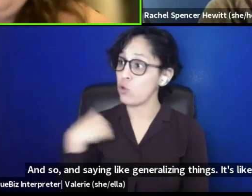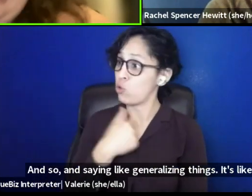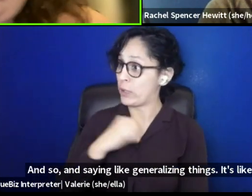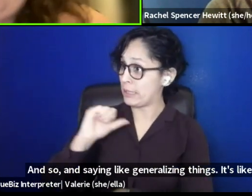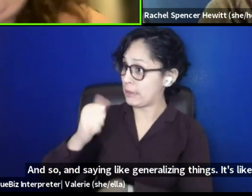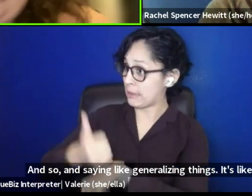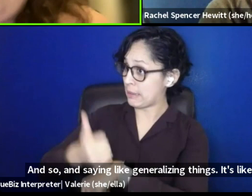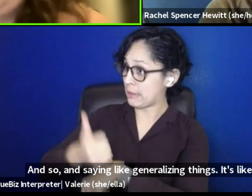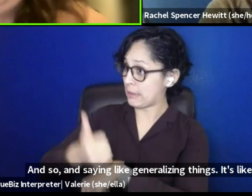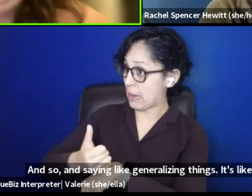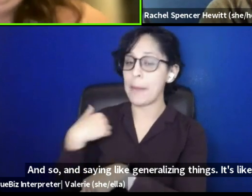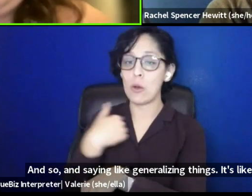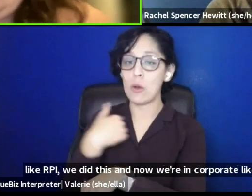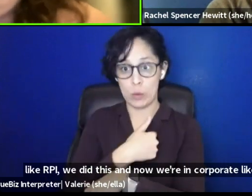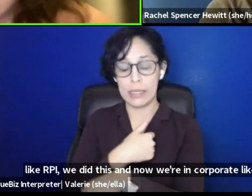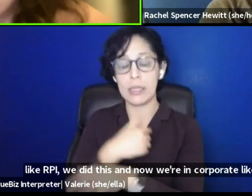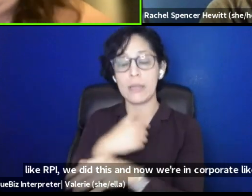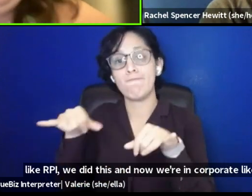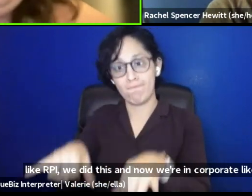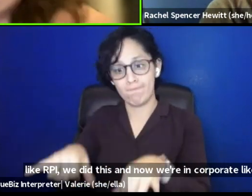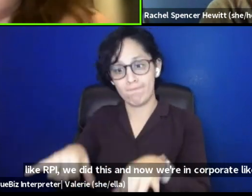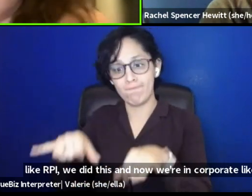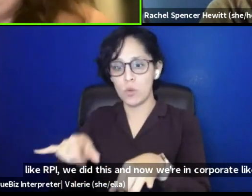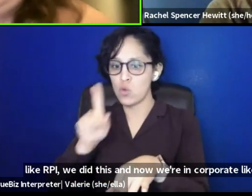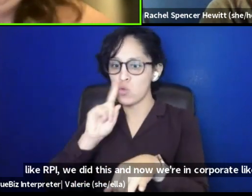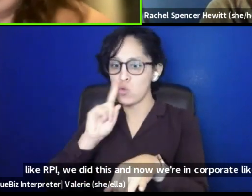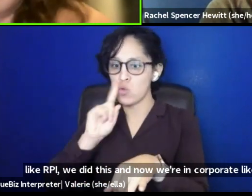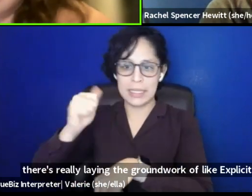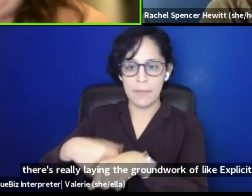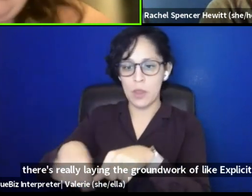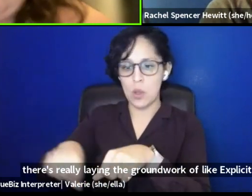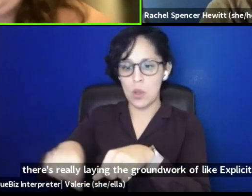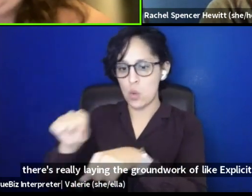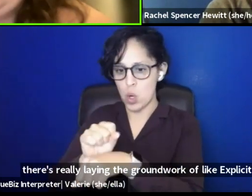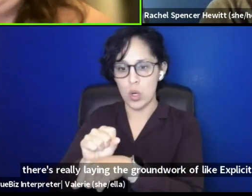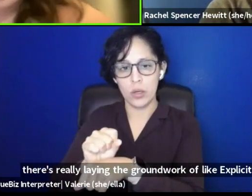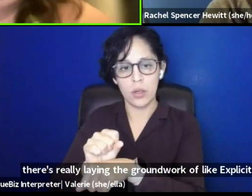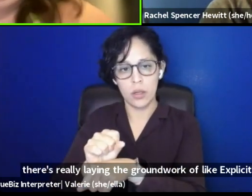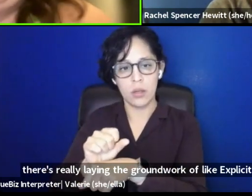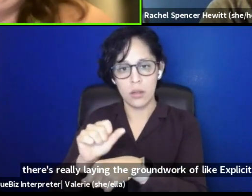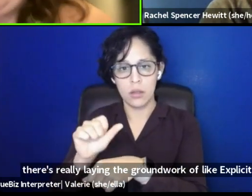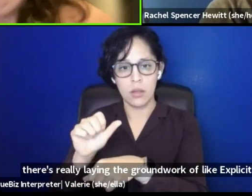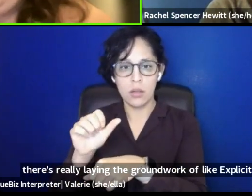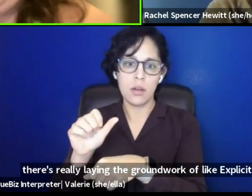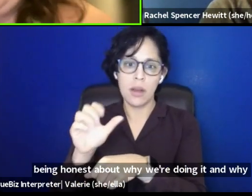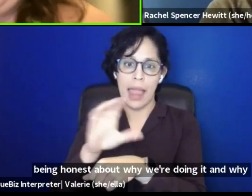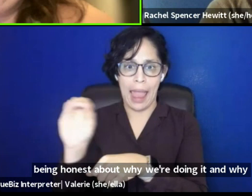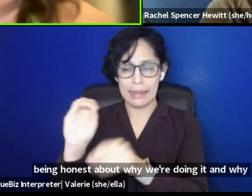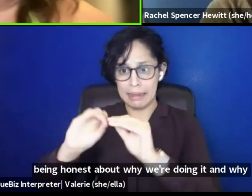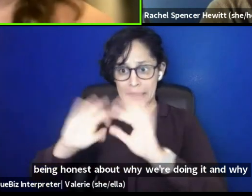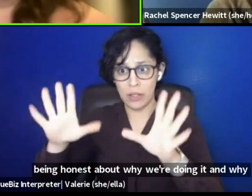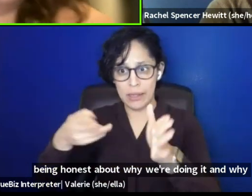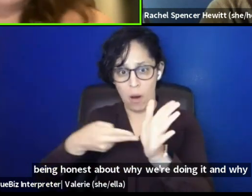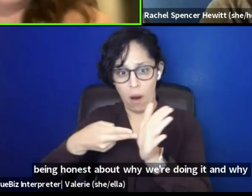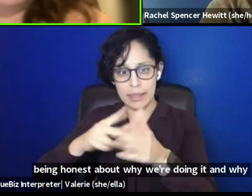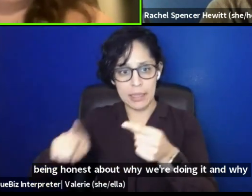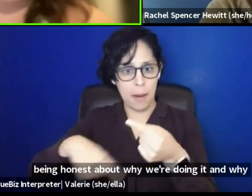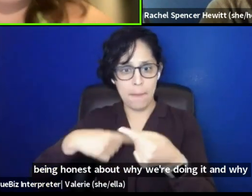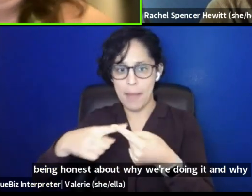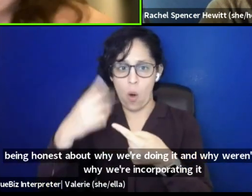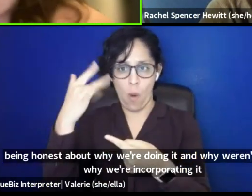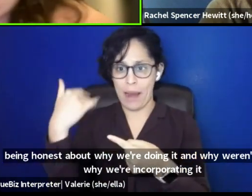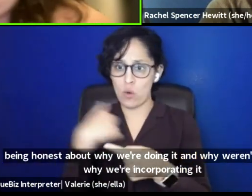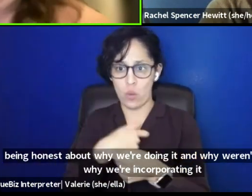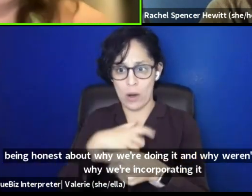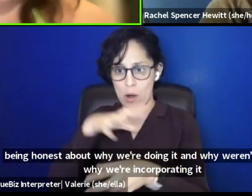just really laying the groundwork of like explicitly being honest about why we're doing it and why we're like, why we're incorporating it